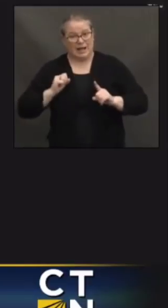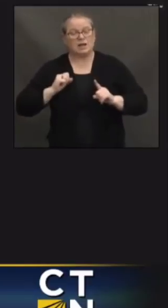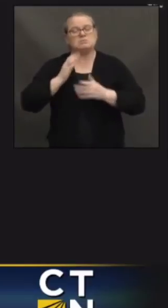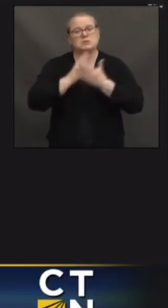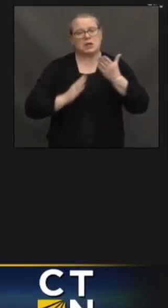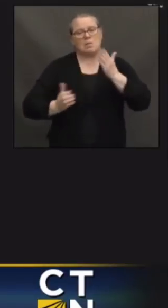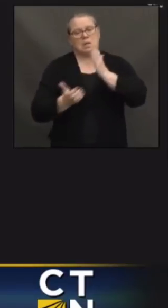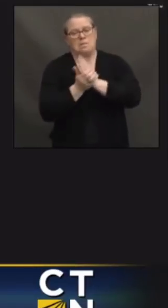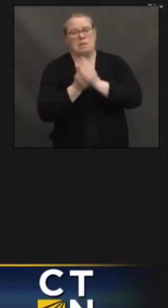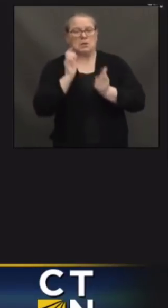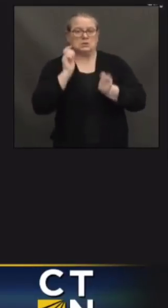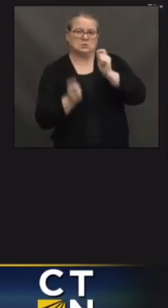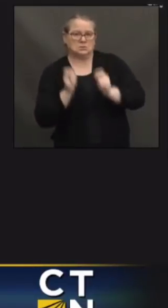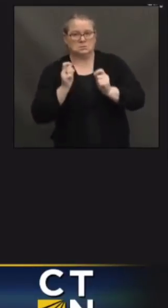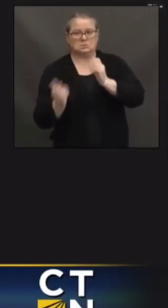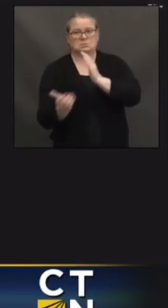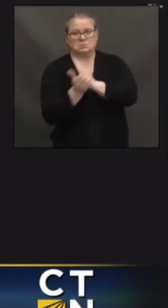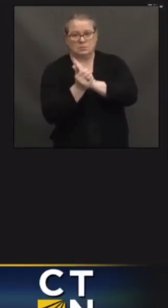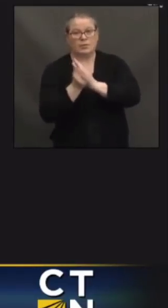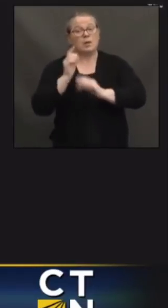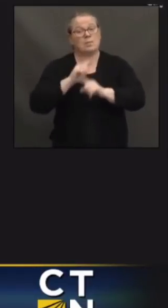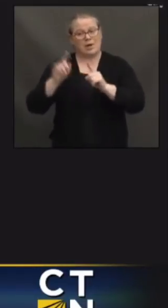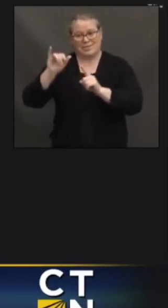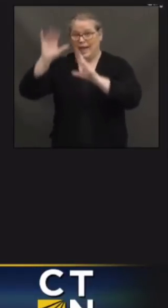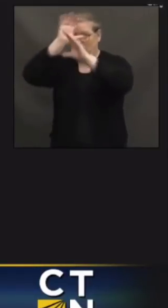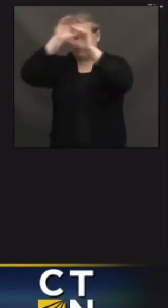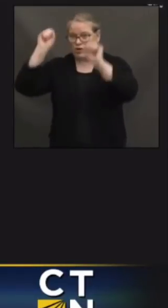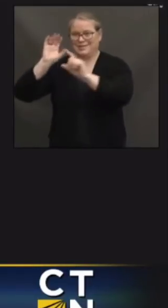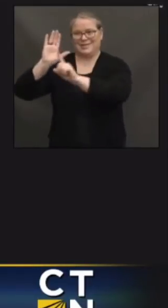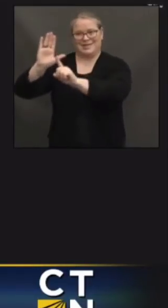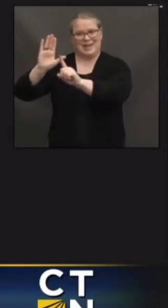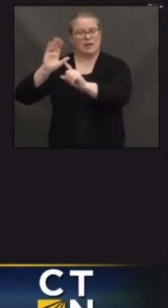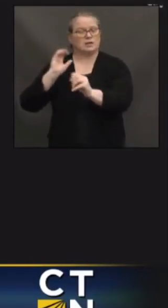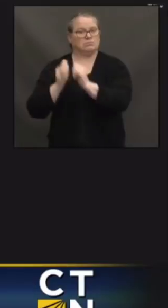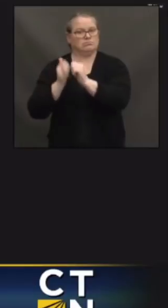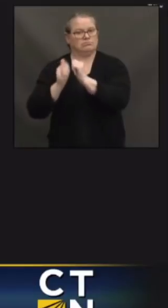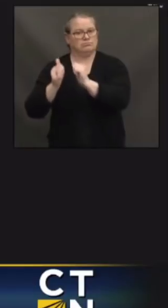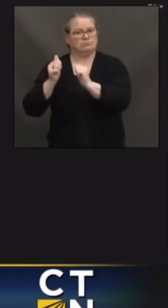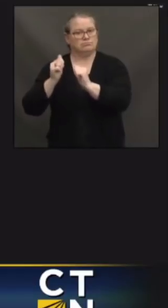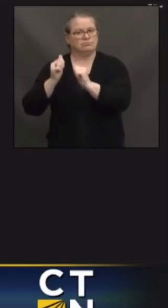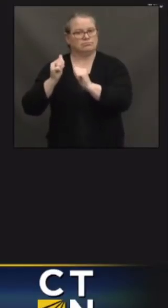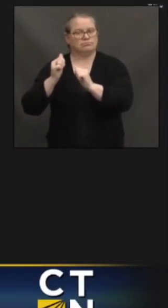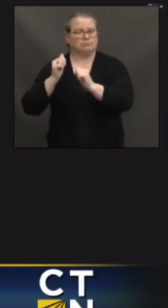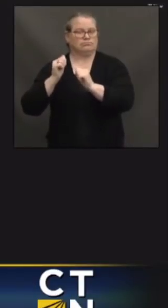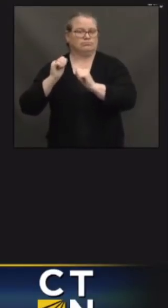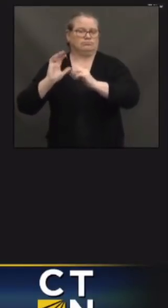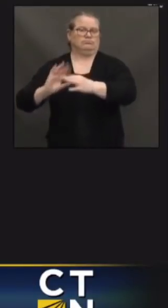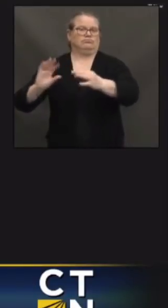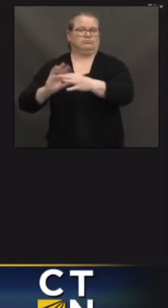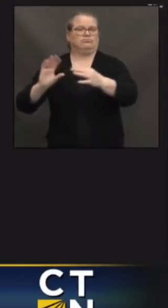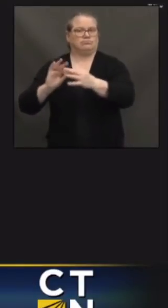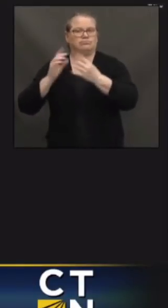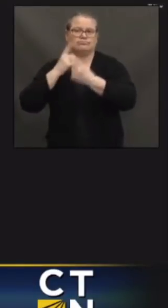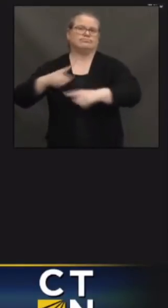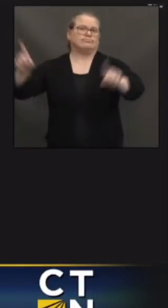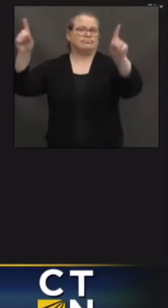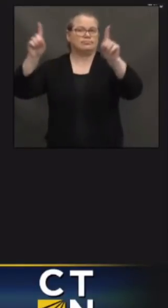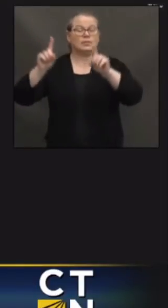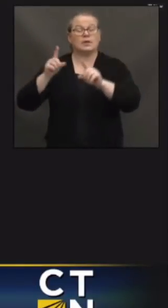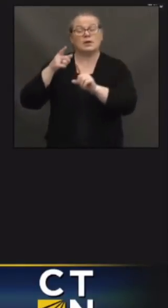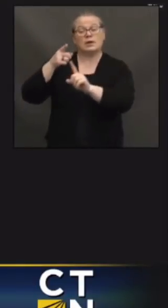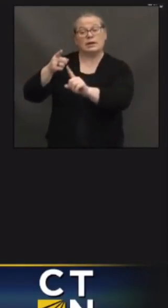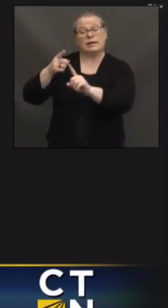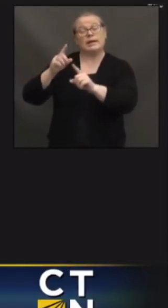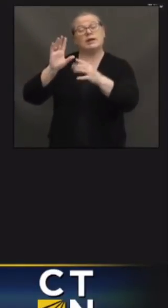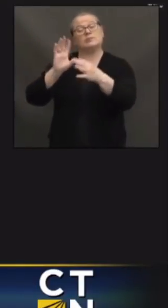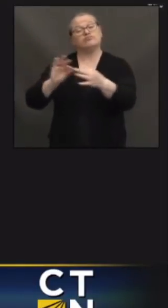that the president ran on. This was the mandate that he was given. know, President Biden said that he was going to run the White House in a way that unified